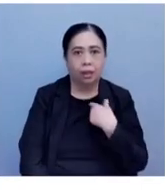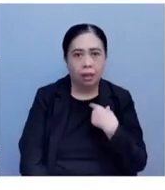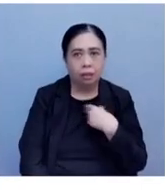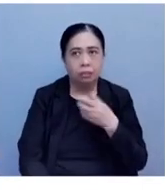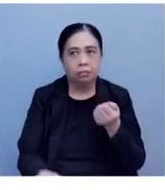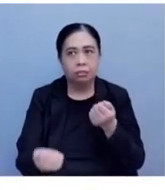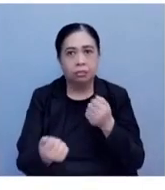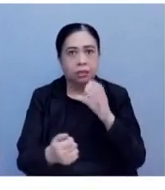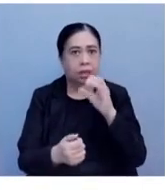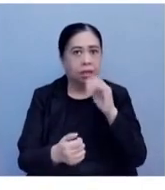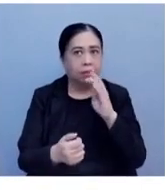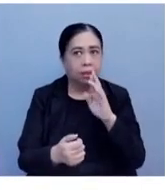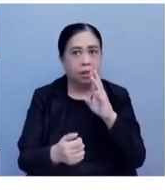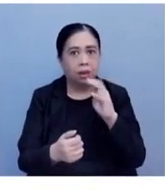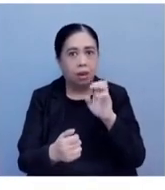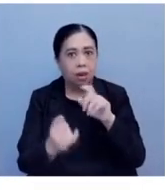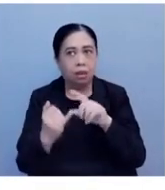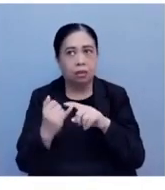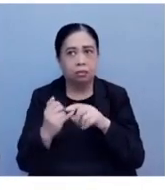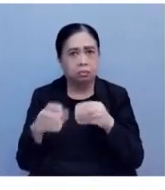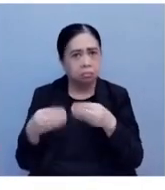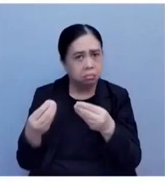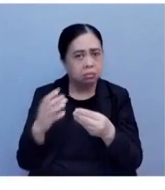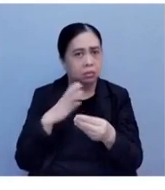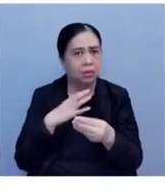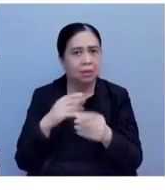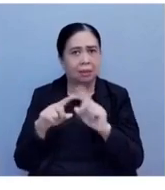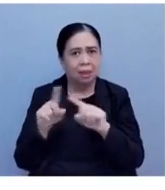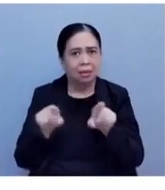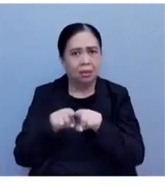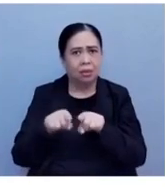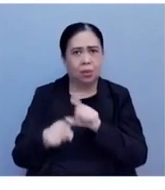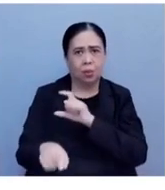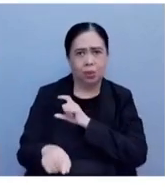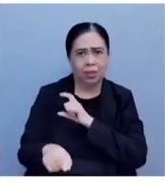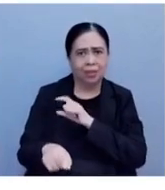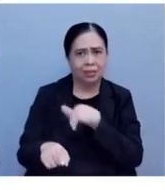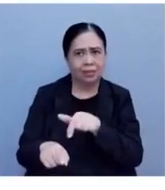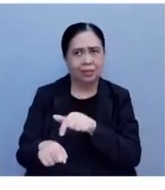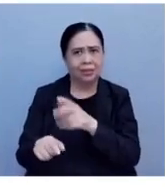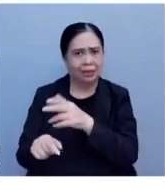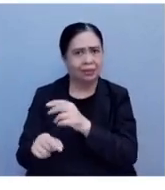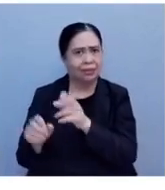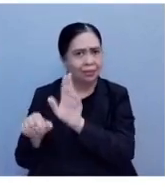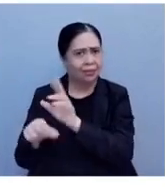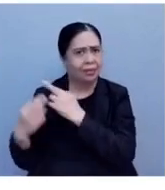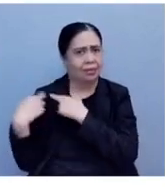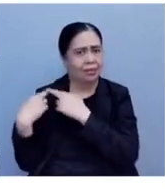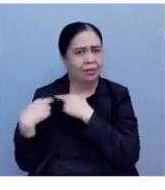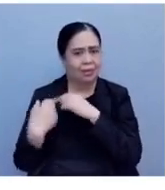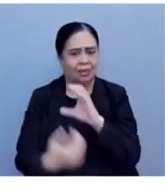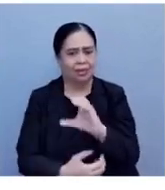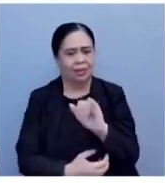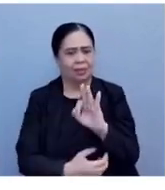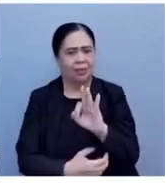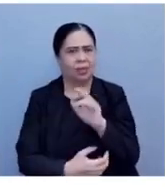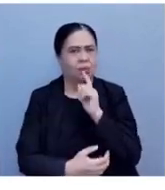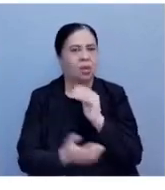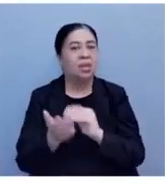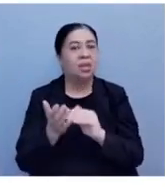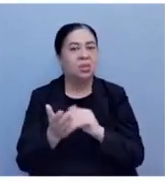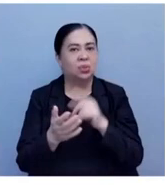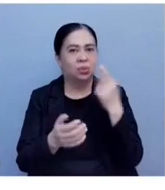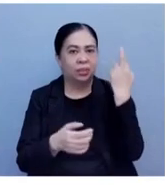give them something. But, you know, the police also have a cyber unit and confidential funds, let's face it, is really an excuse to steal.